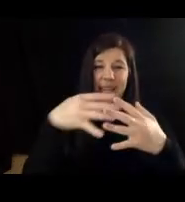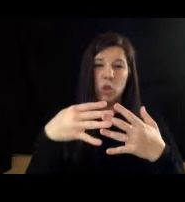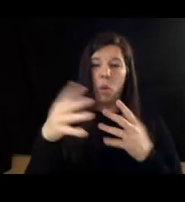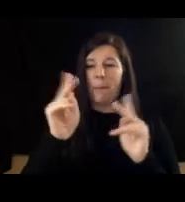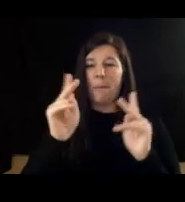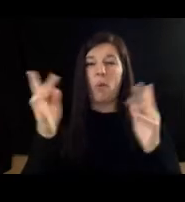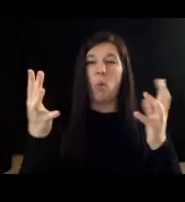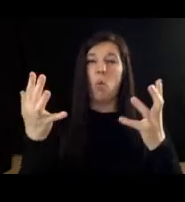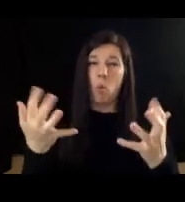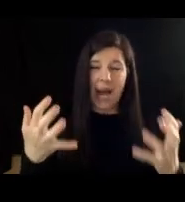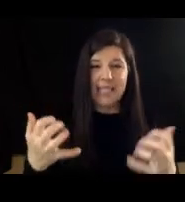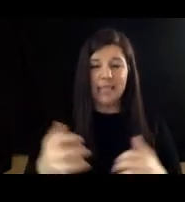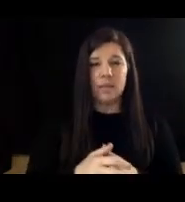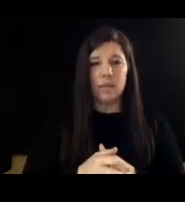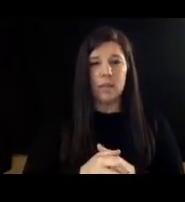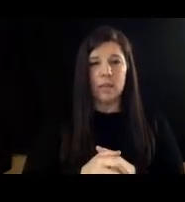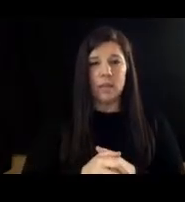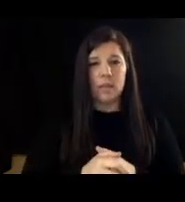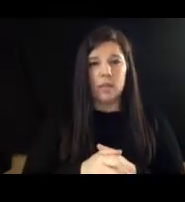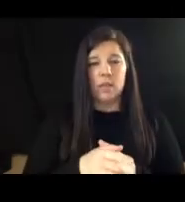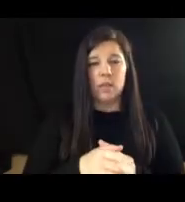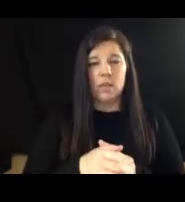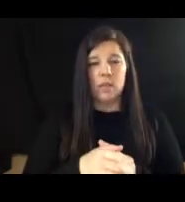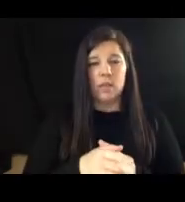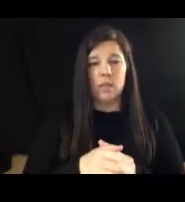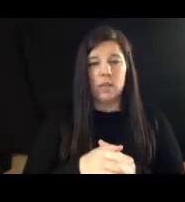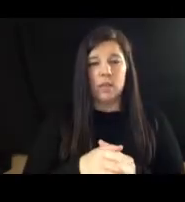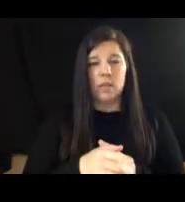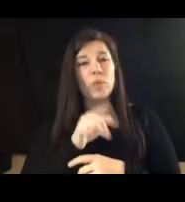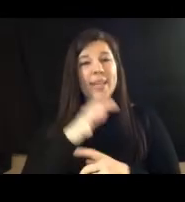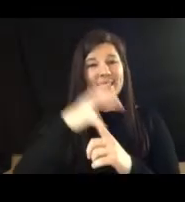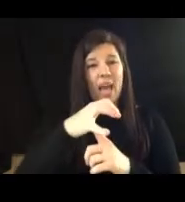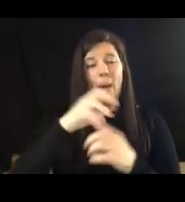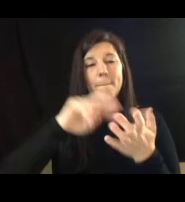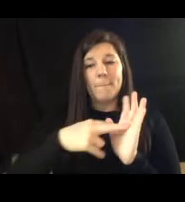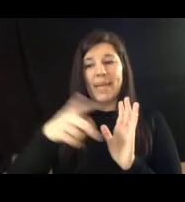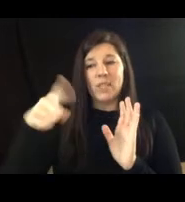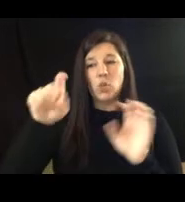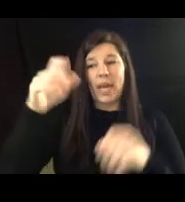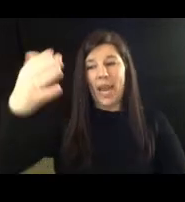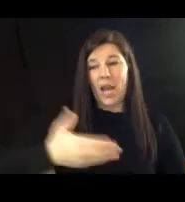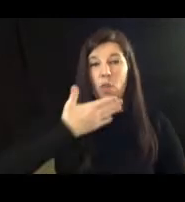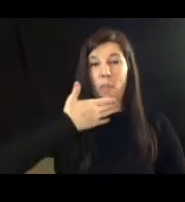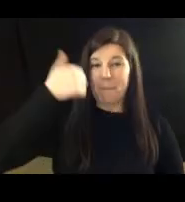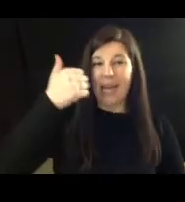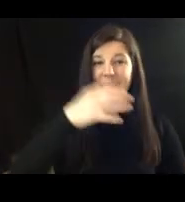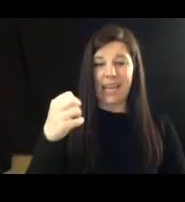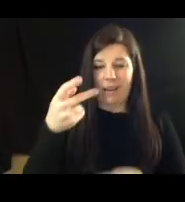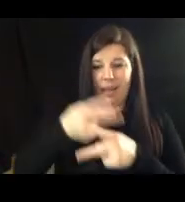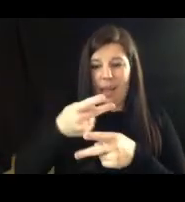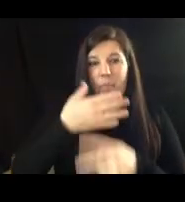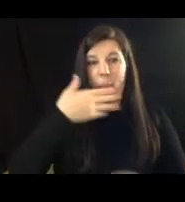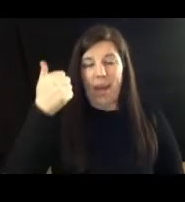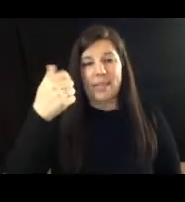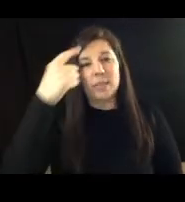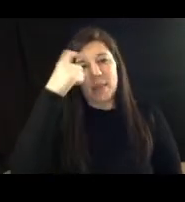capture the best of the best so you can be selective in in who you hire and you hire the best of the best and you keep the best of the best because they